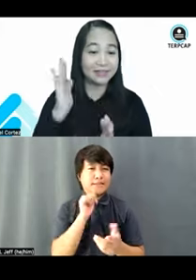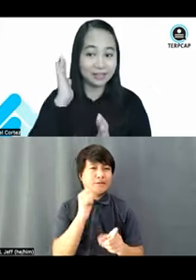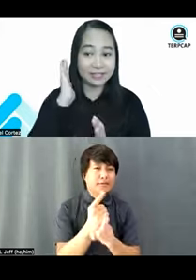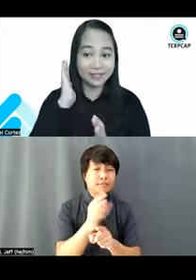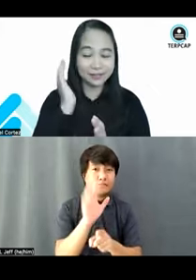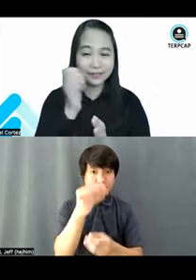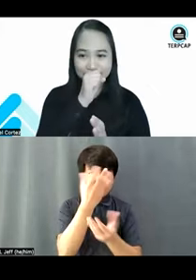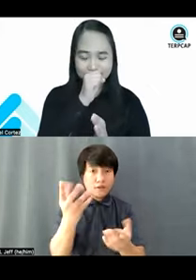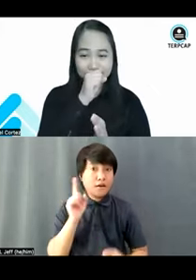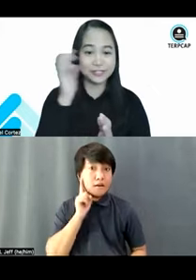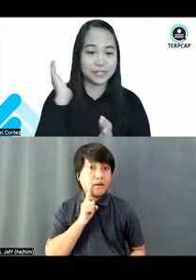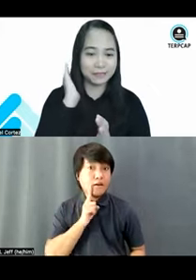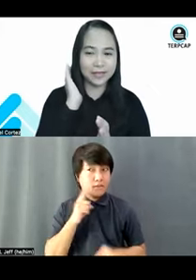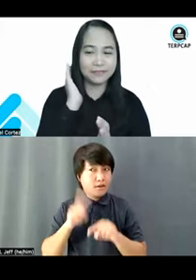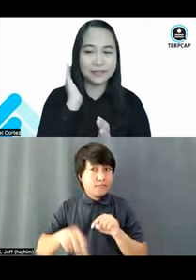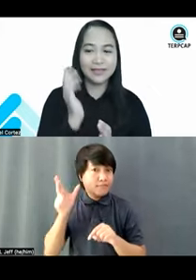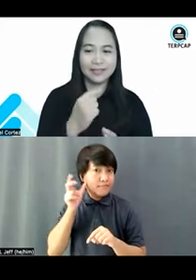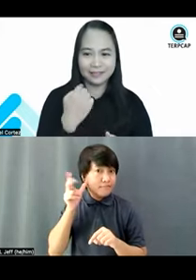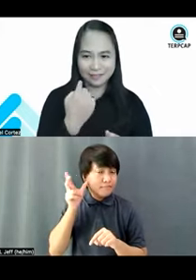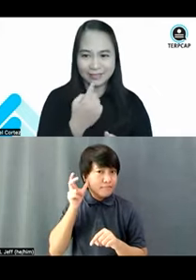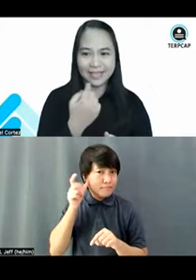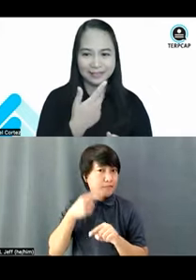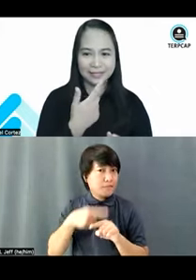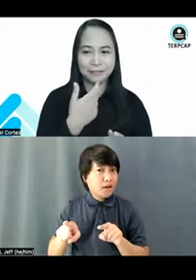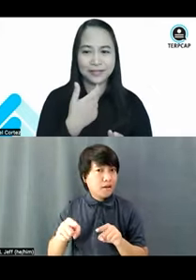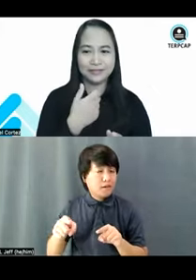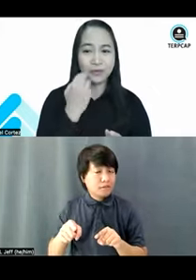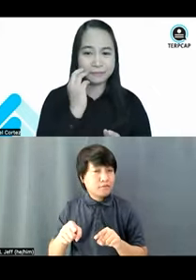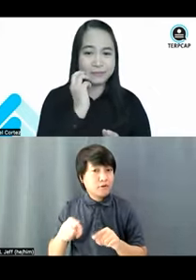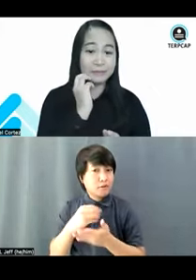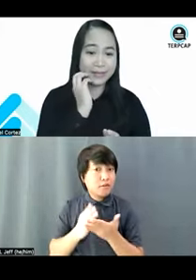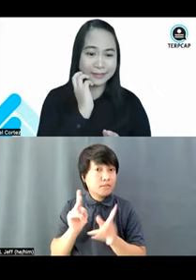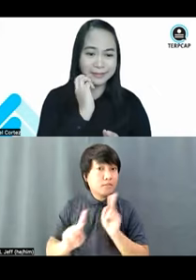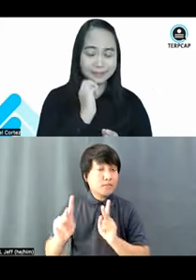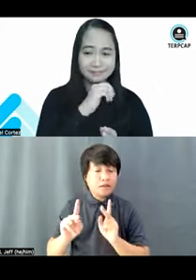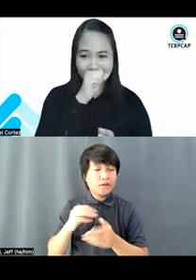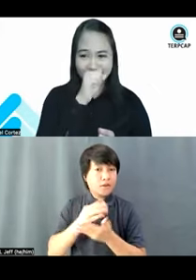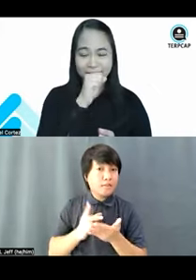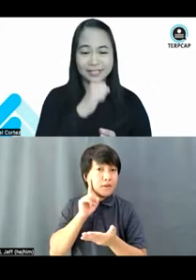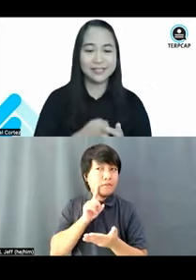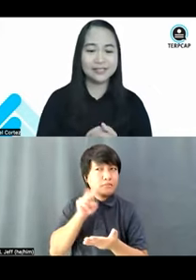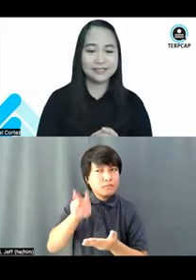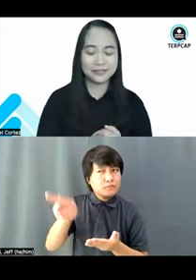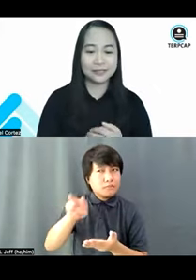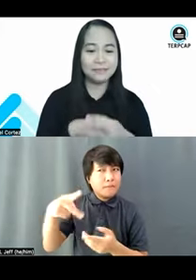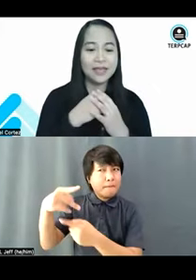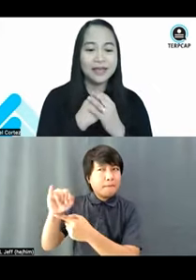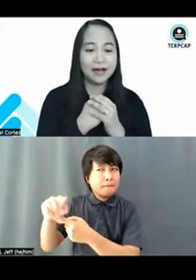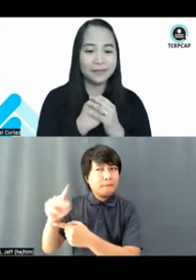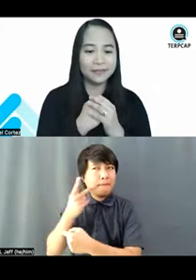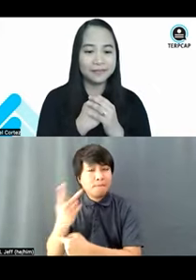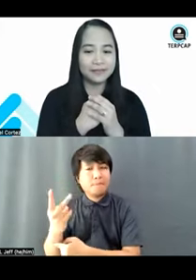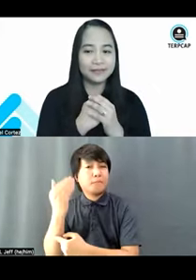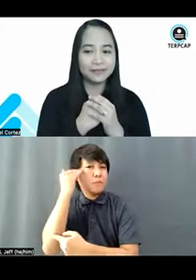deaf cannot hear, for some of them, they can lip-read the word peepit. And really, excuse me,